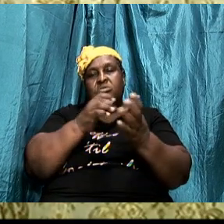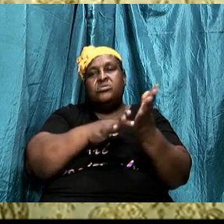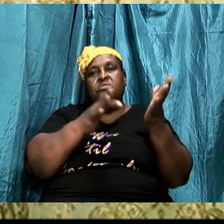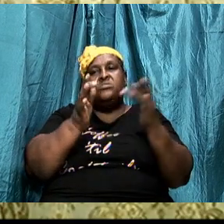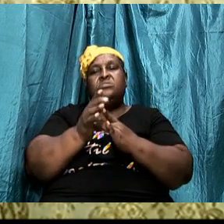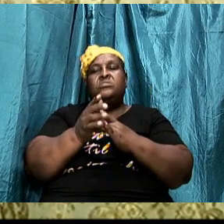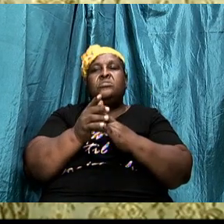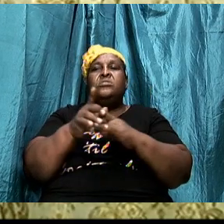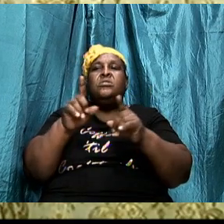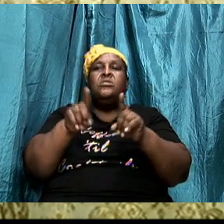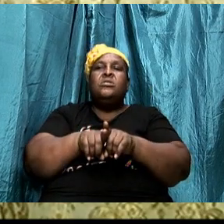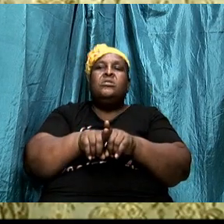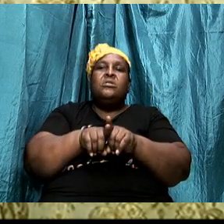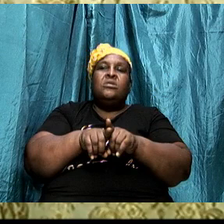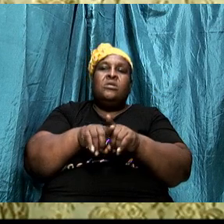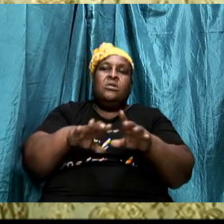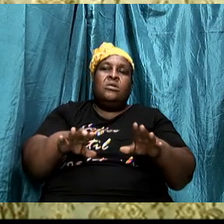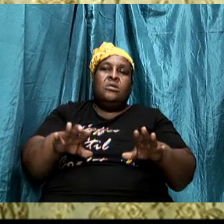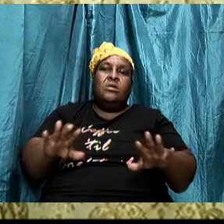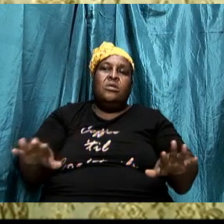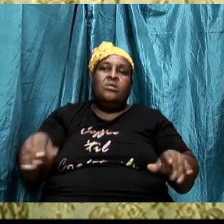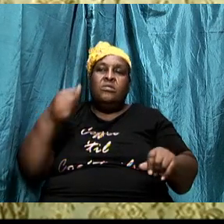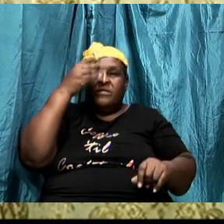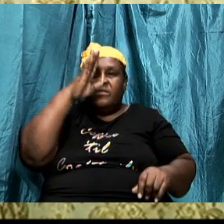a child of God